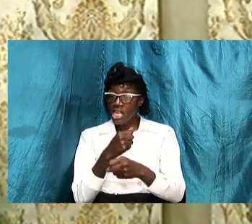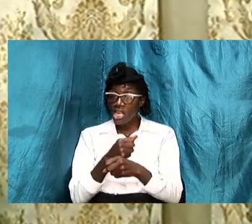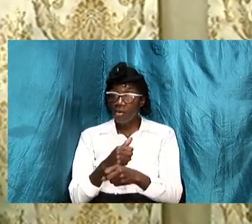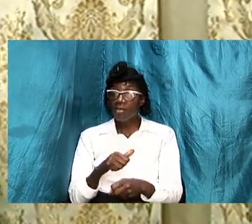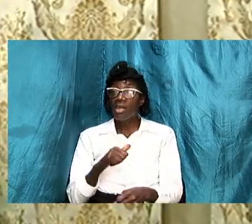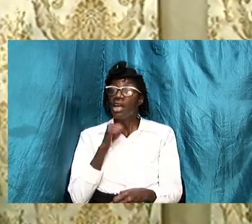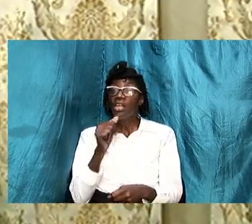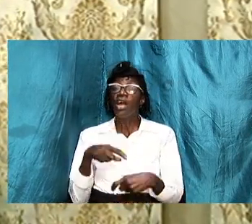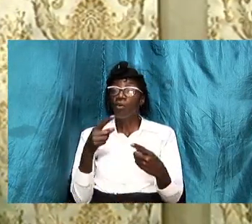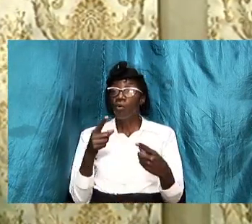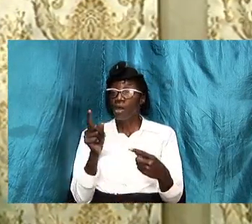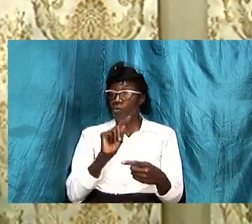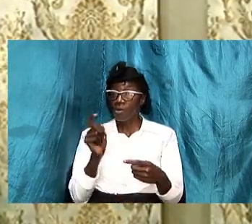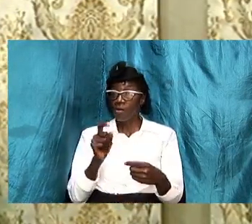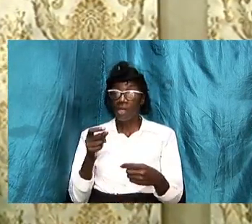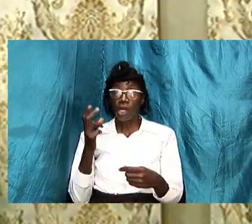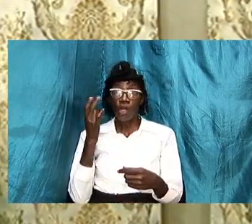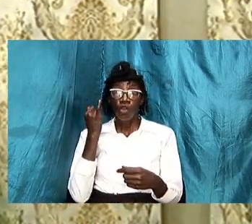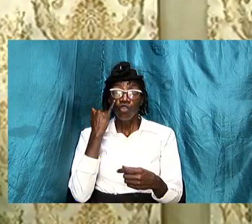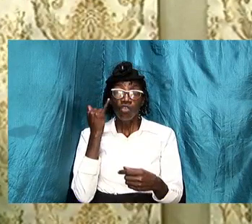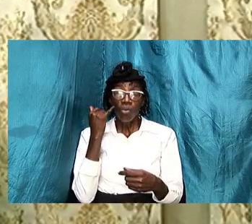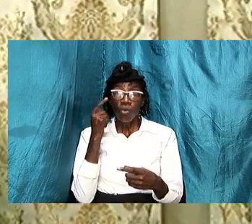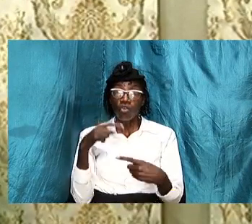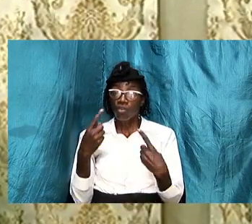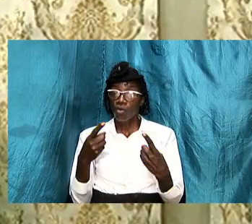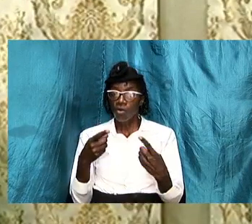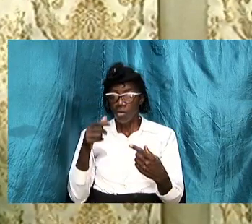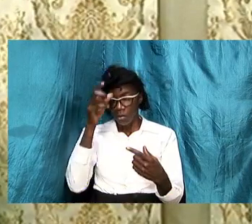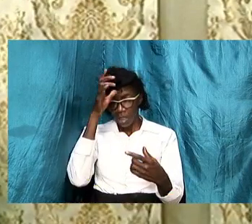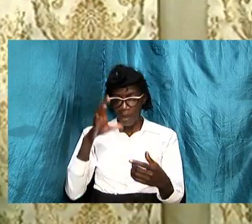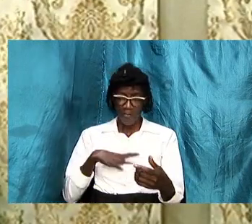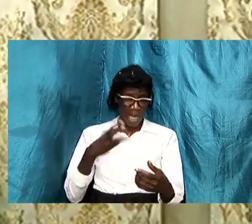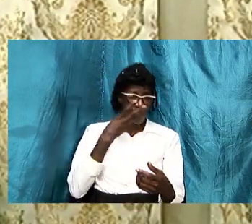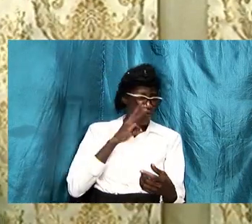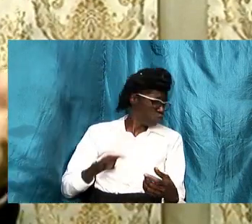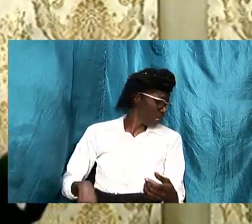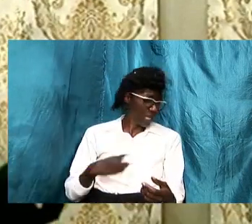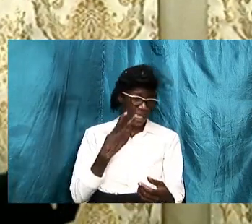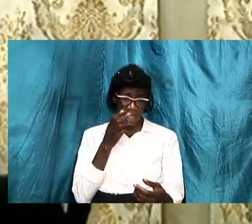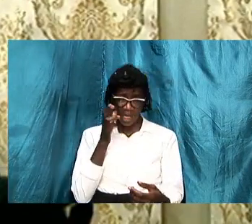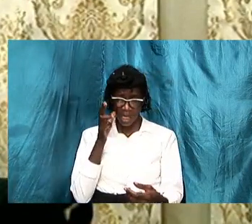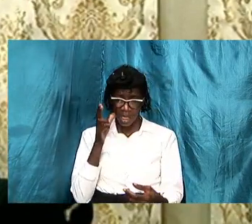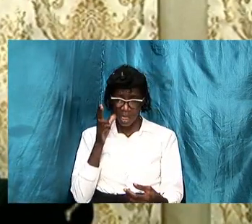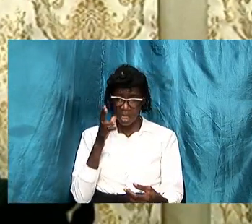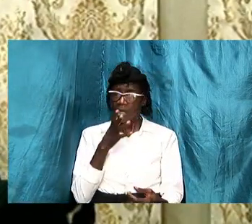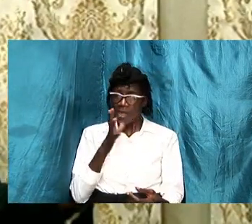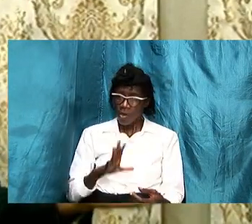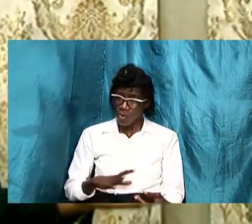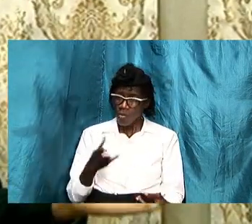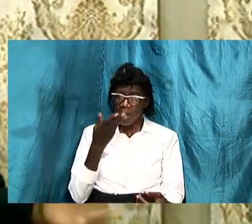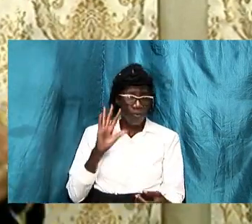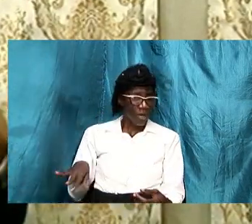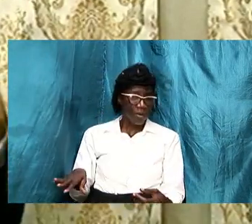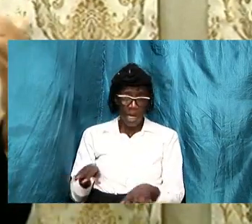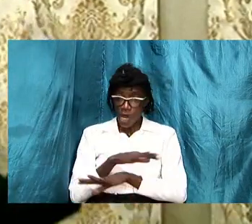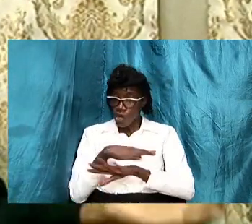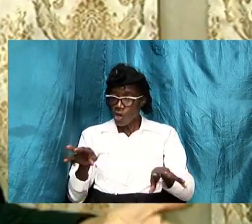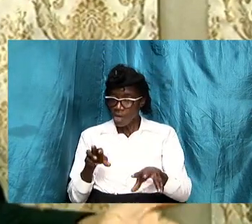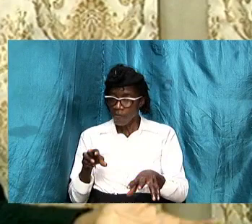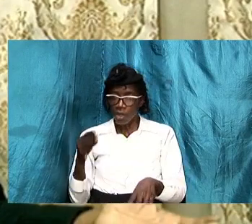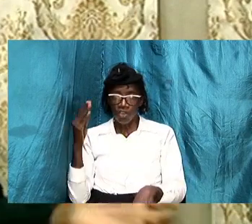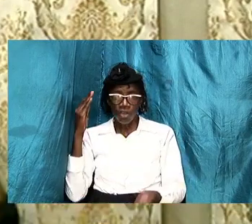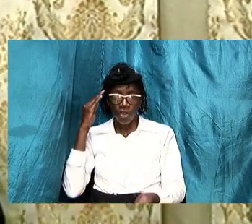going where it's supposed to go and we said the man wicked are the woman wicked and none of us don't know nothing and